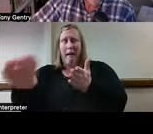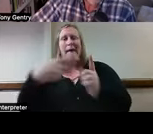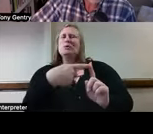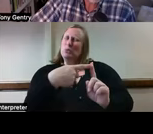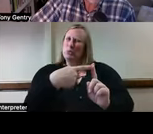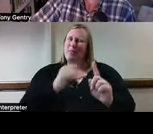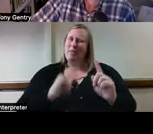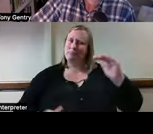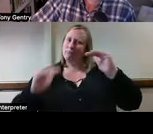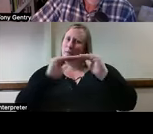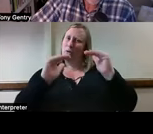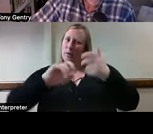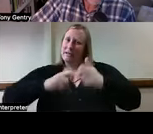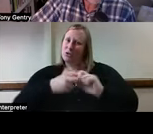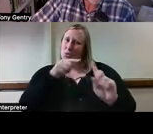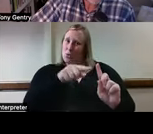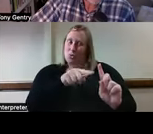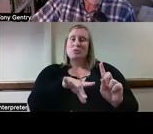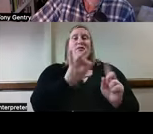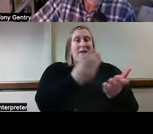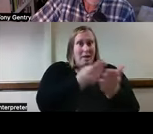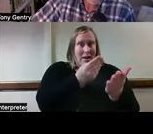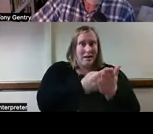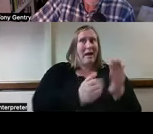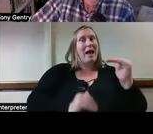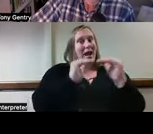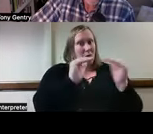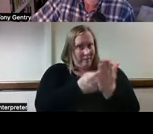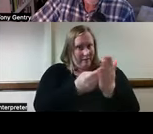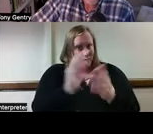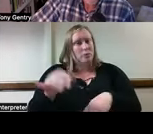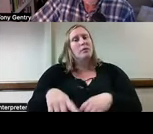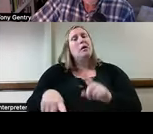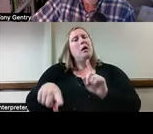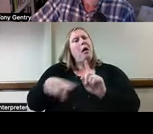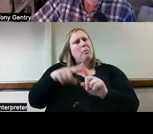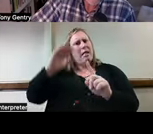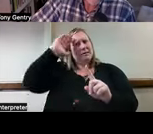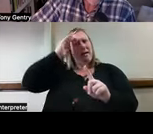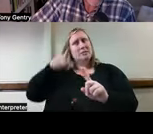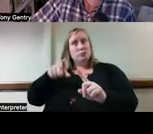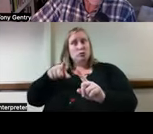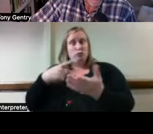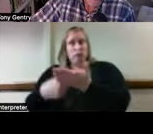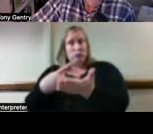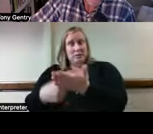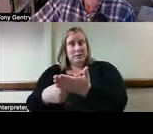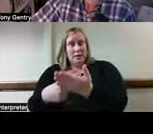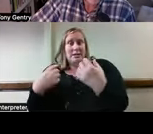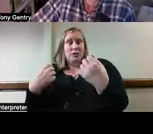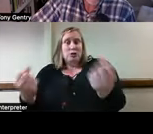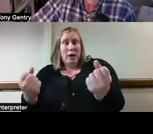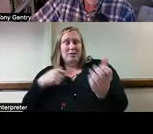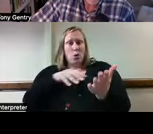problem. And then you want to be able to knowledgeably discuss the strengths and weaknesses and the ethical challenges